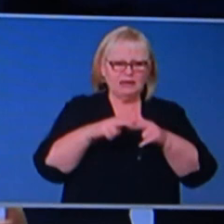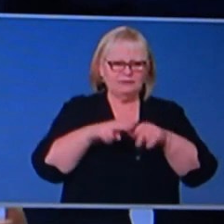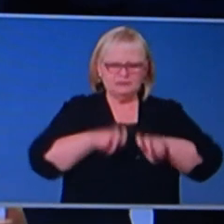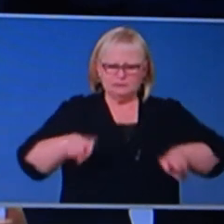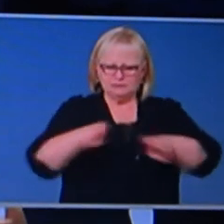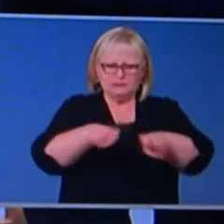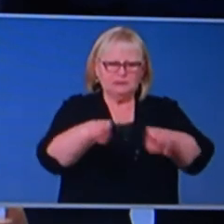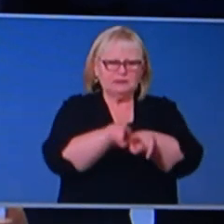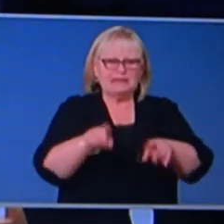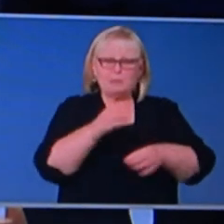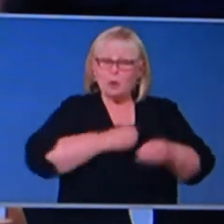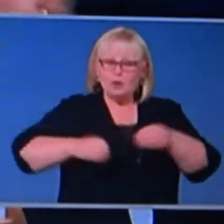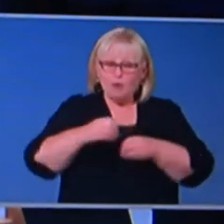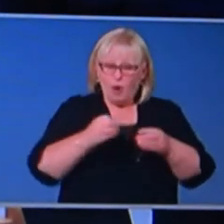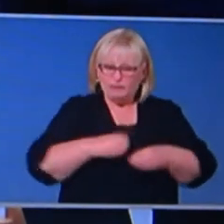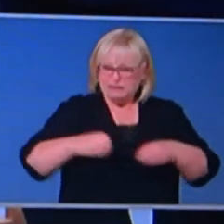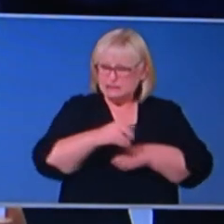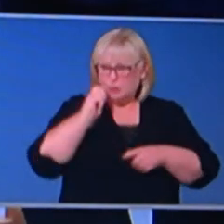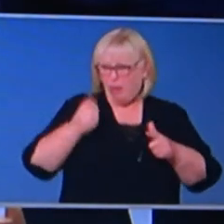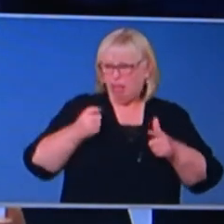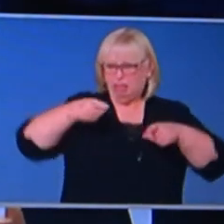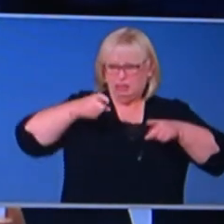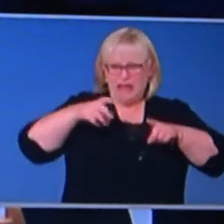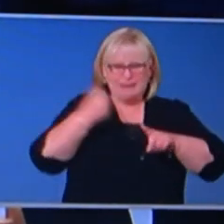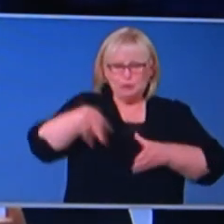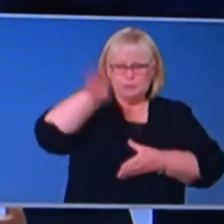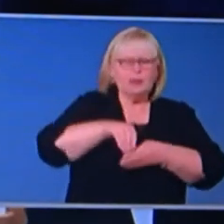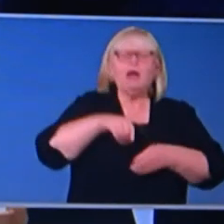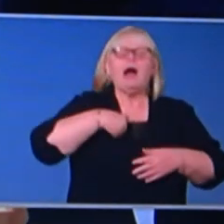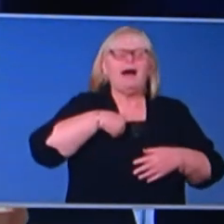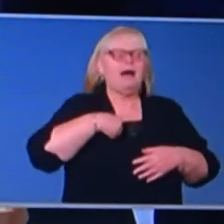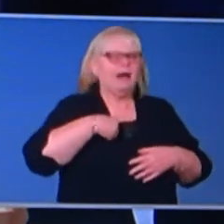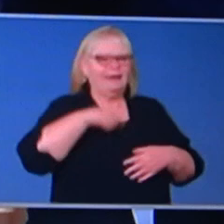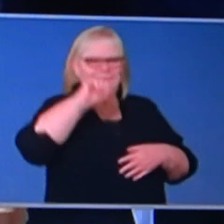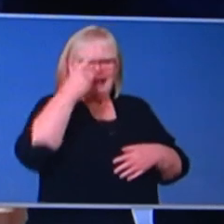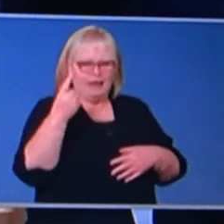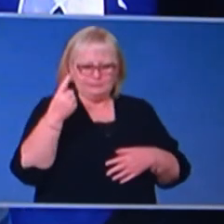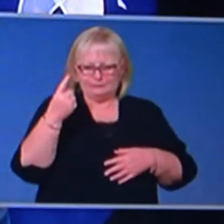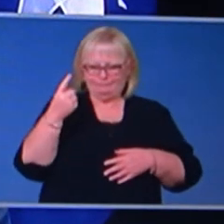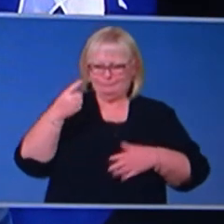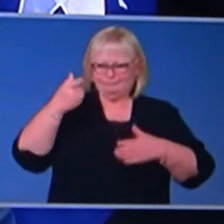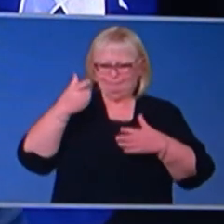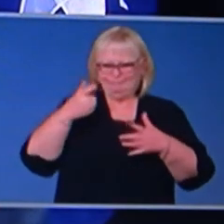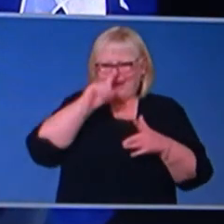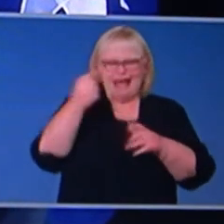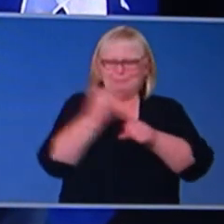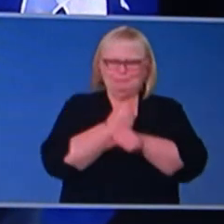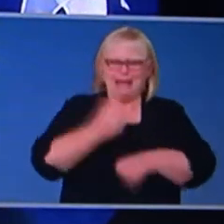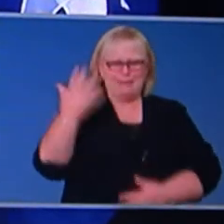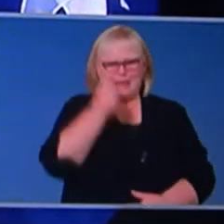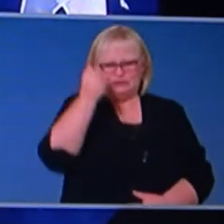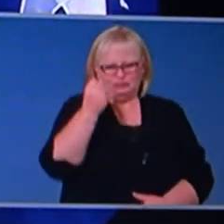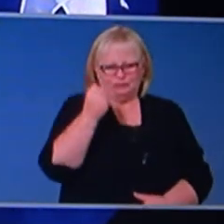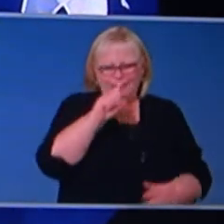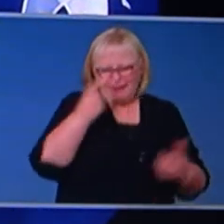workplace, would you encourage that sort of action by employers? Well, it can't be a requirement that's prevented under the legal arrangements, but we are